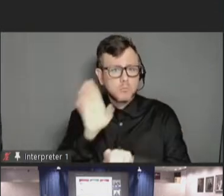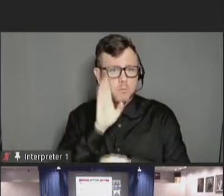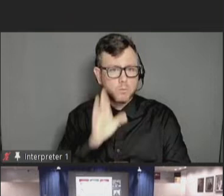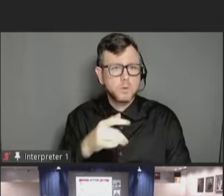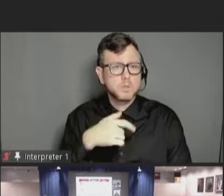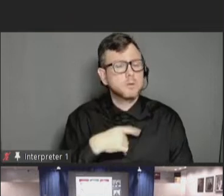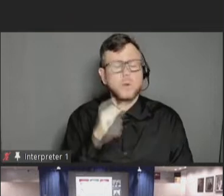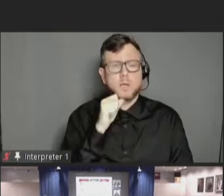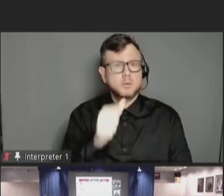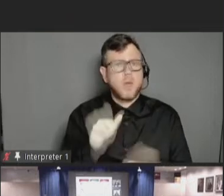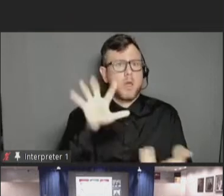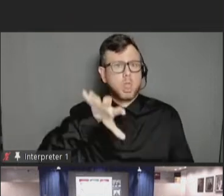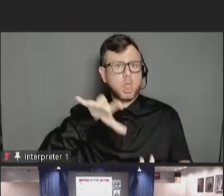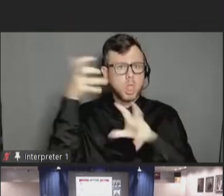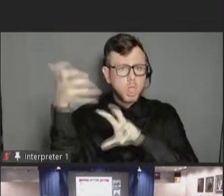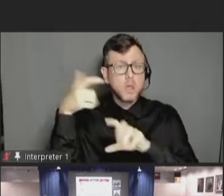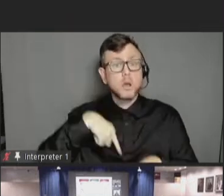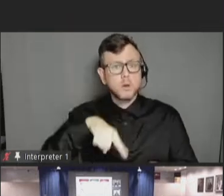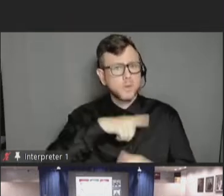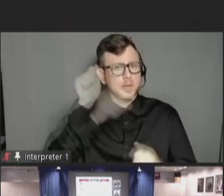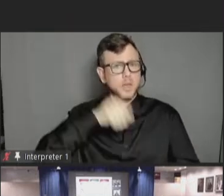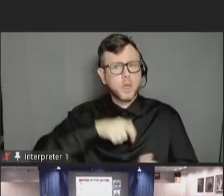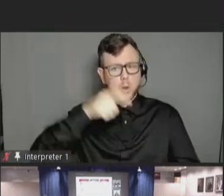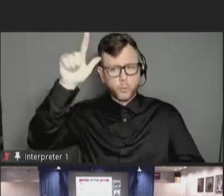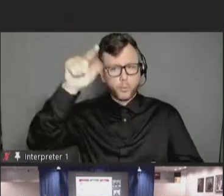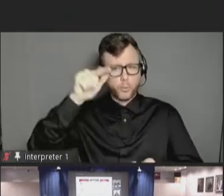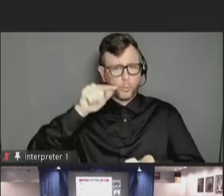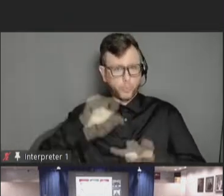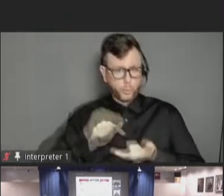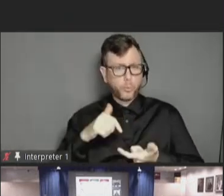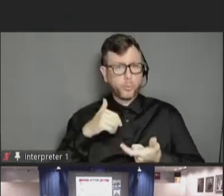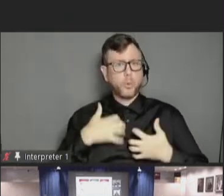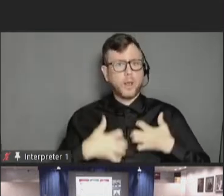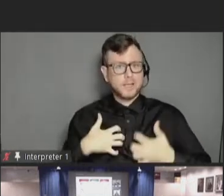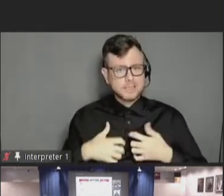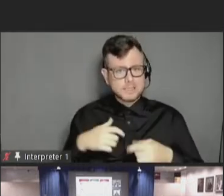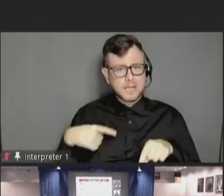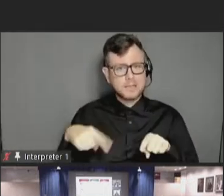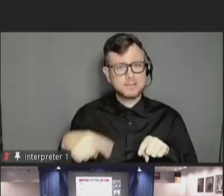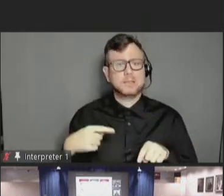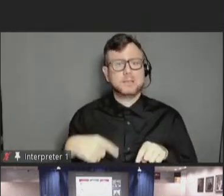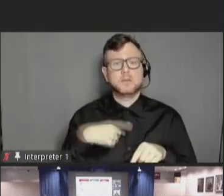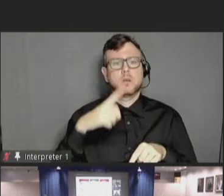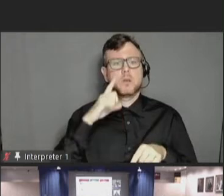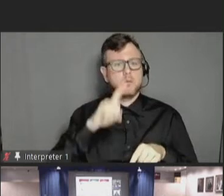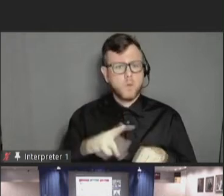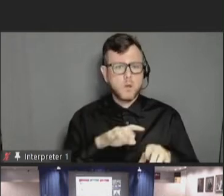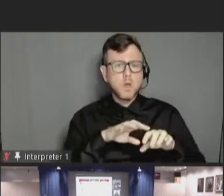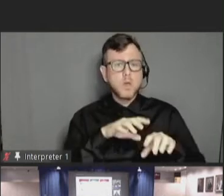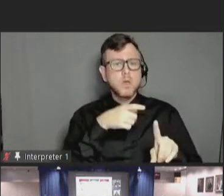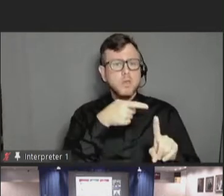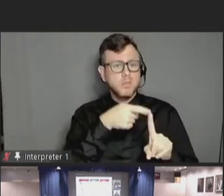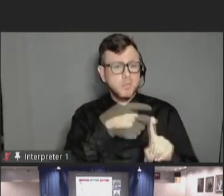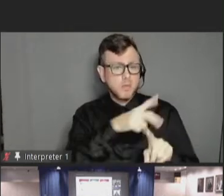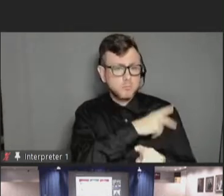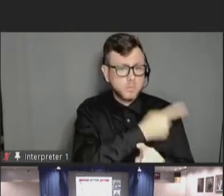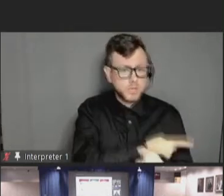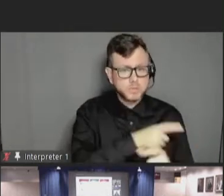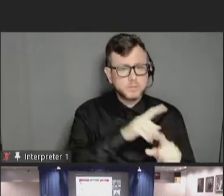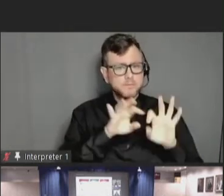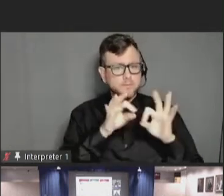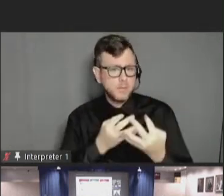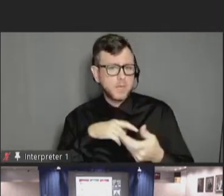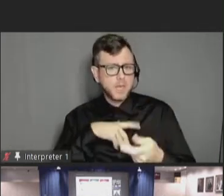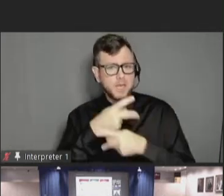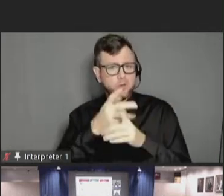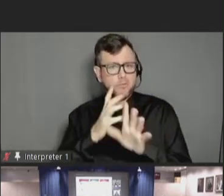experience, we can reduce anxiety for patients, their family and caregivers, and the healthcare professionals. It's important to